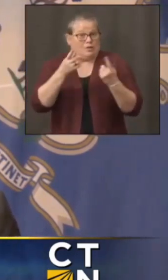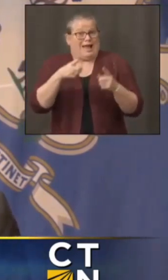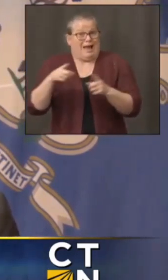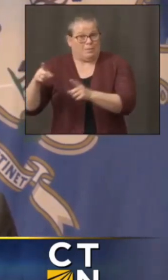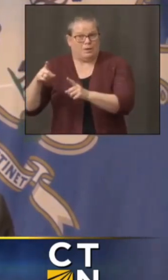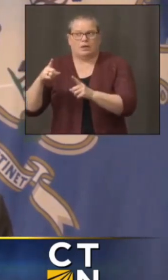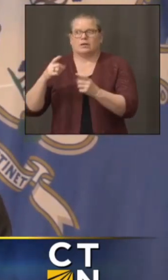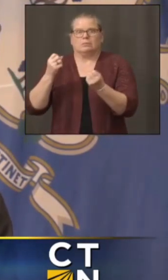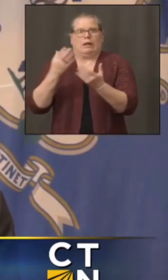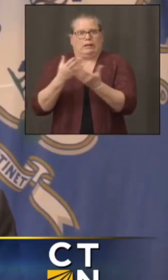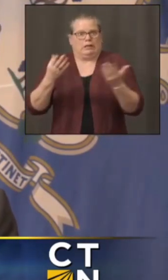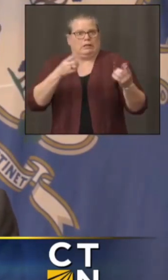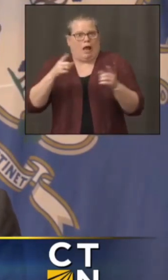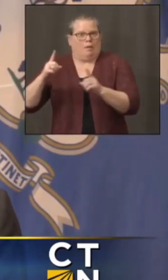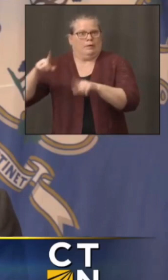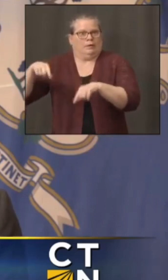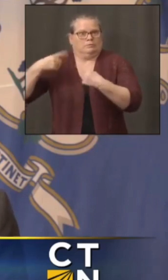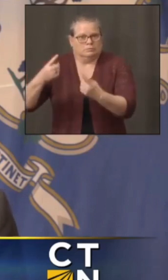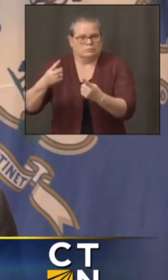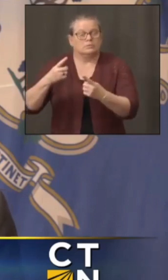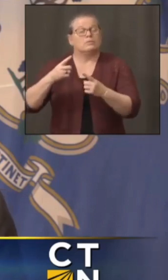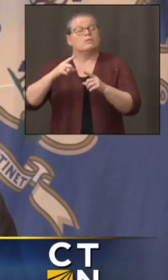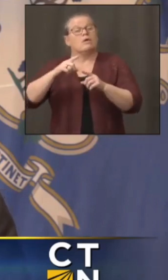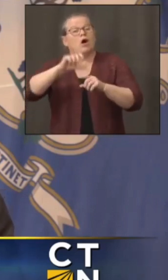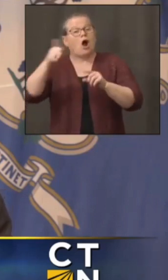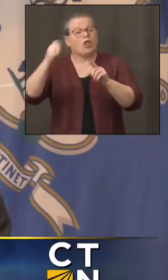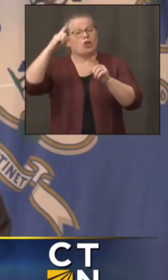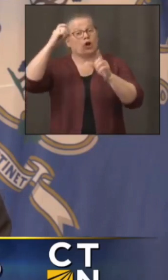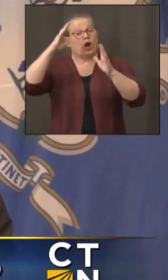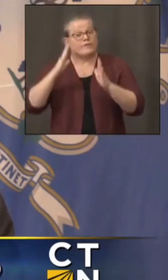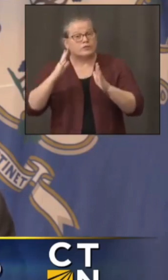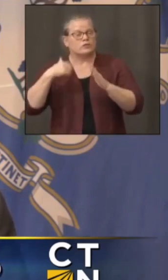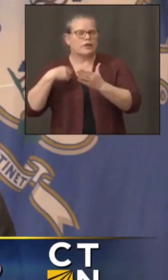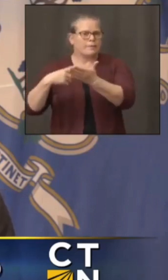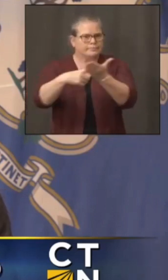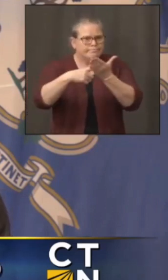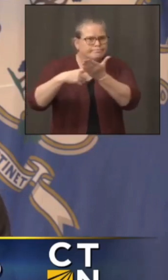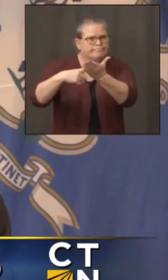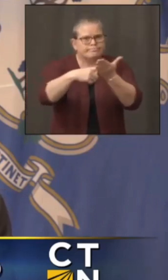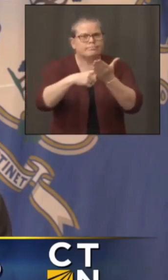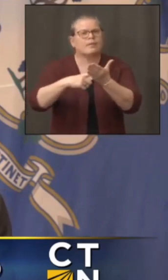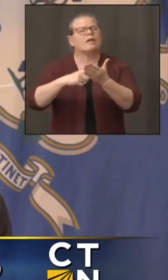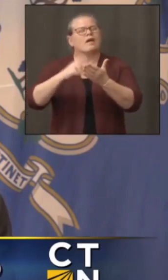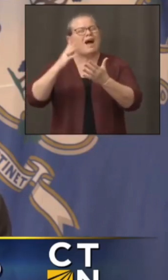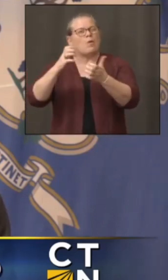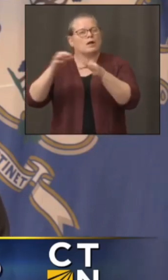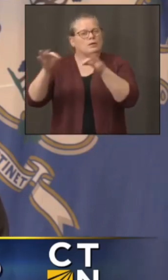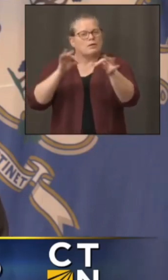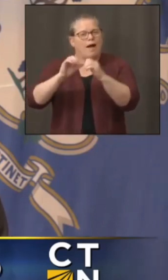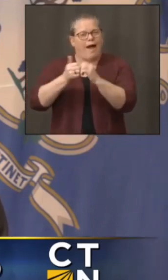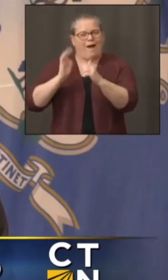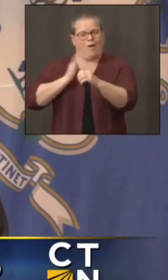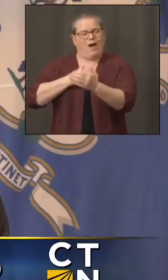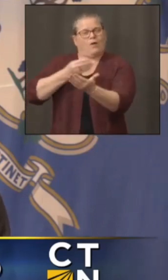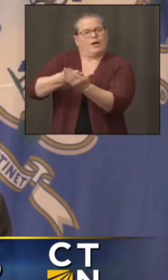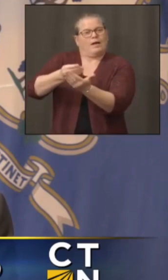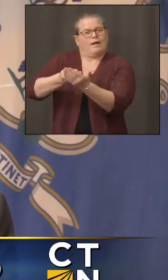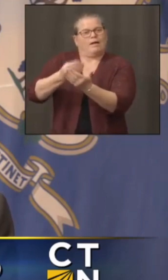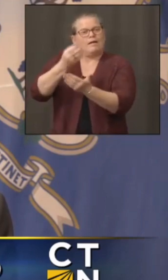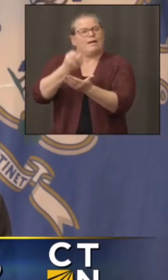talking to fellow governors and then talk of how that is impacting our economy because the two are very closely related